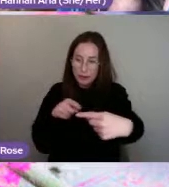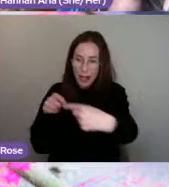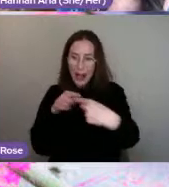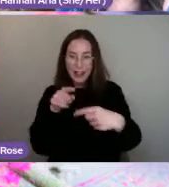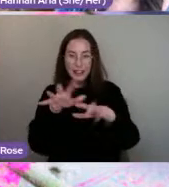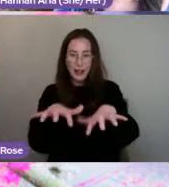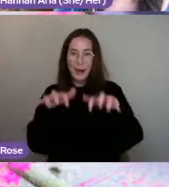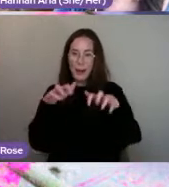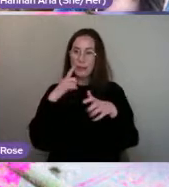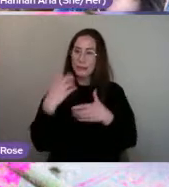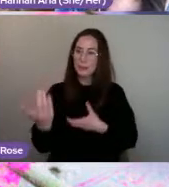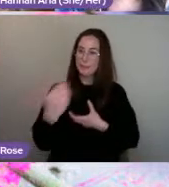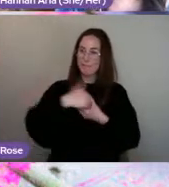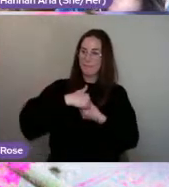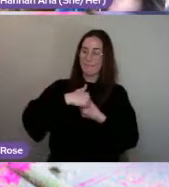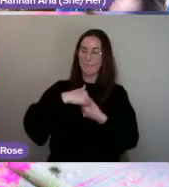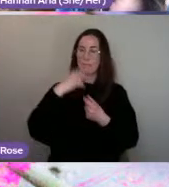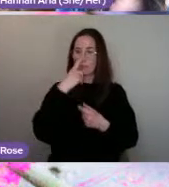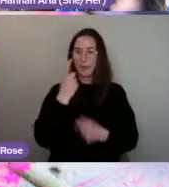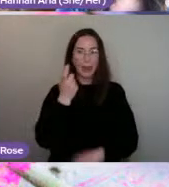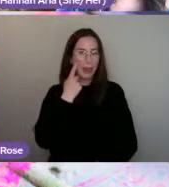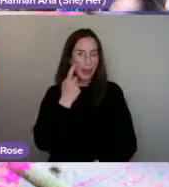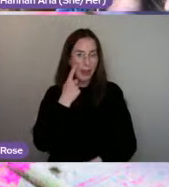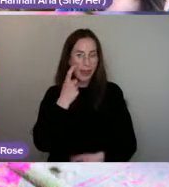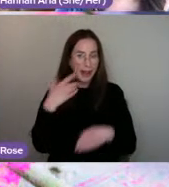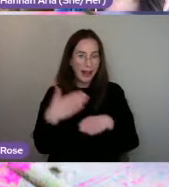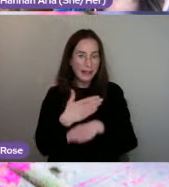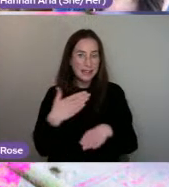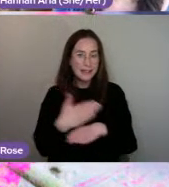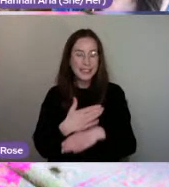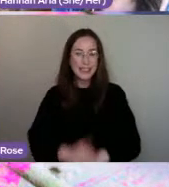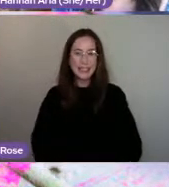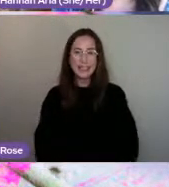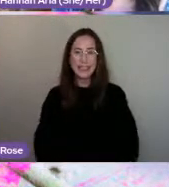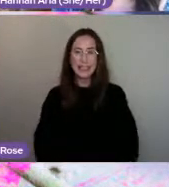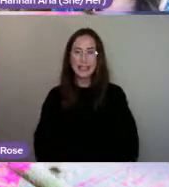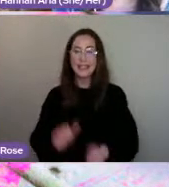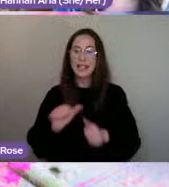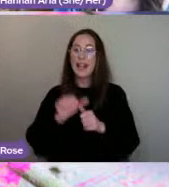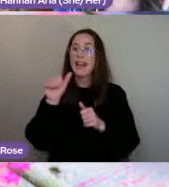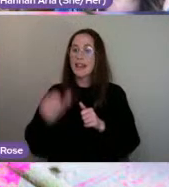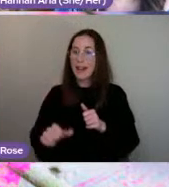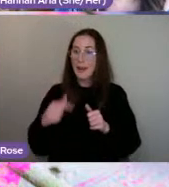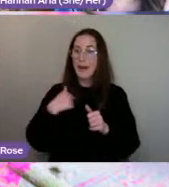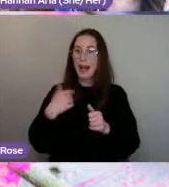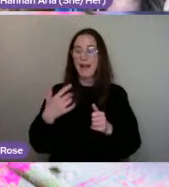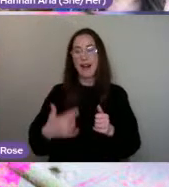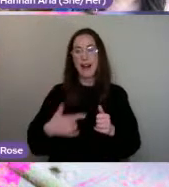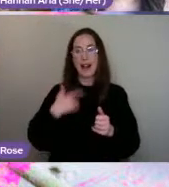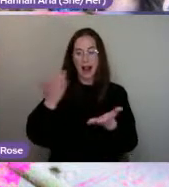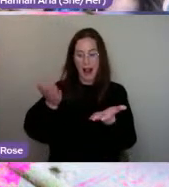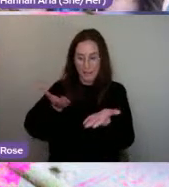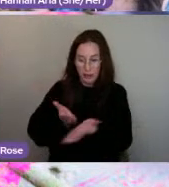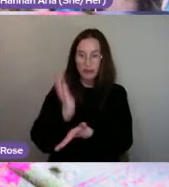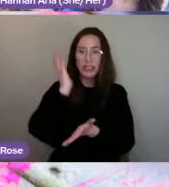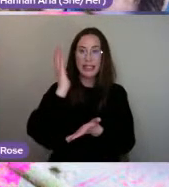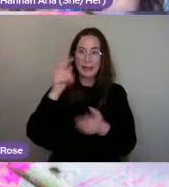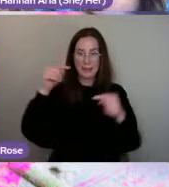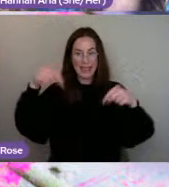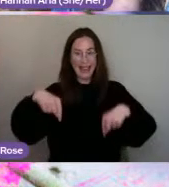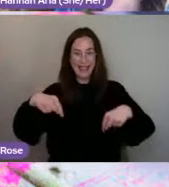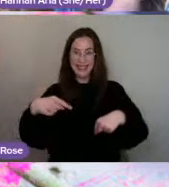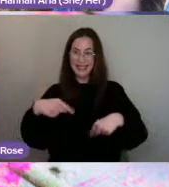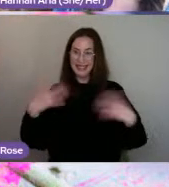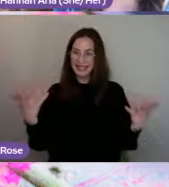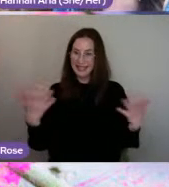the activities a try. And then we have our lovely live stream show and tell online TV program, which is this.